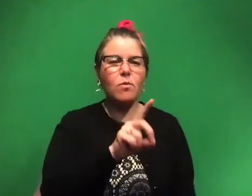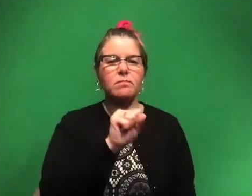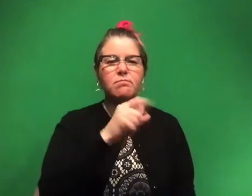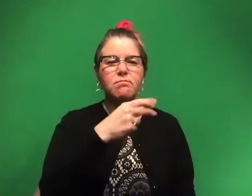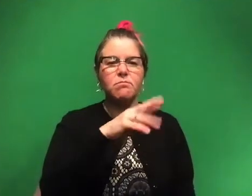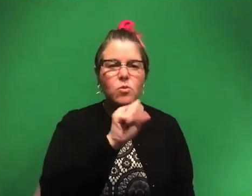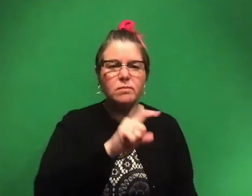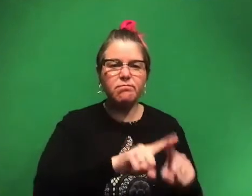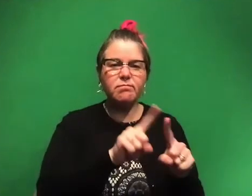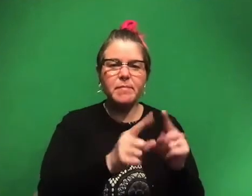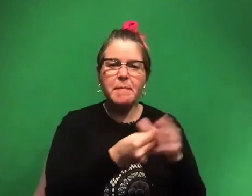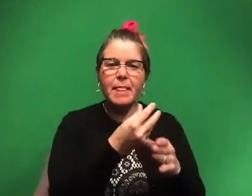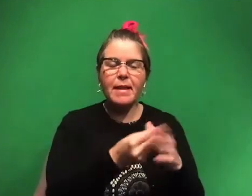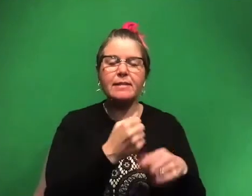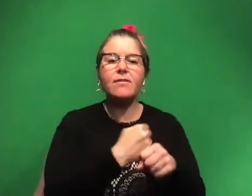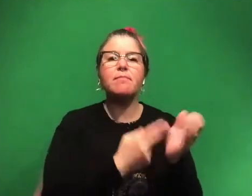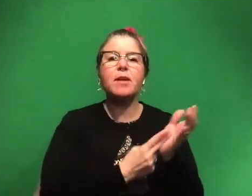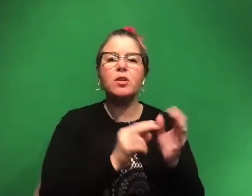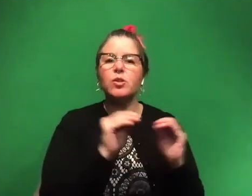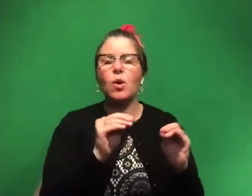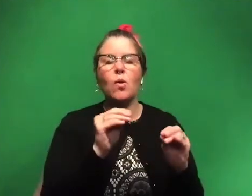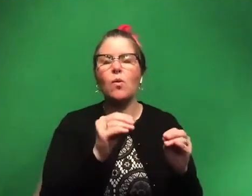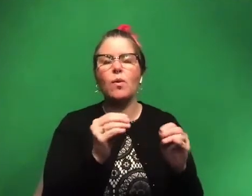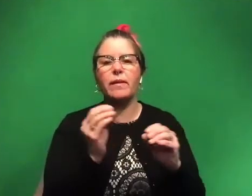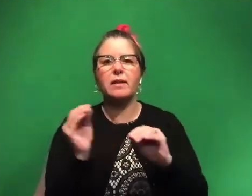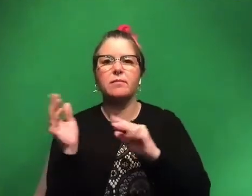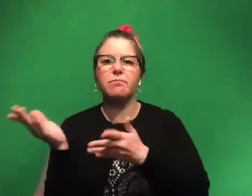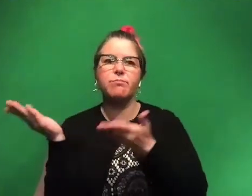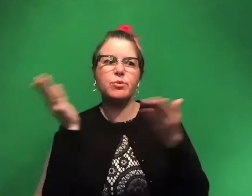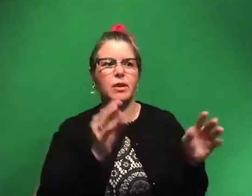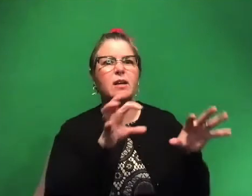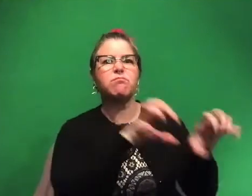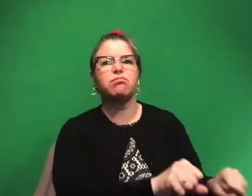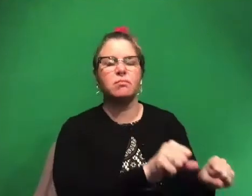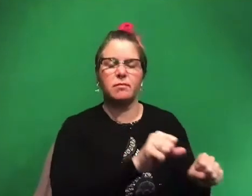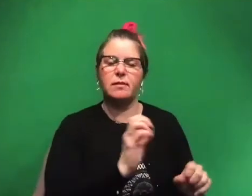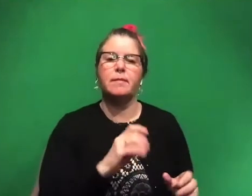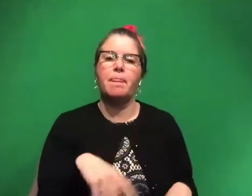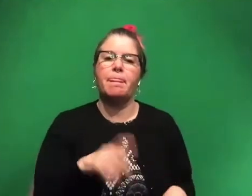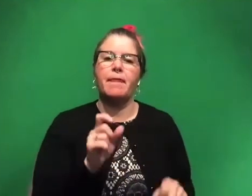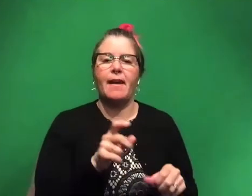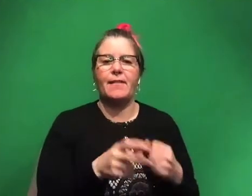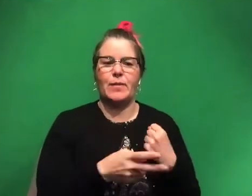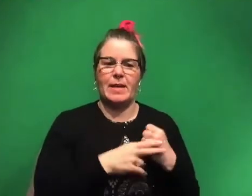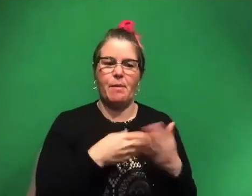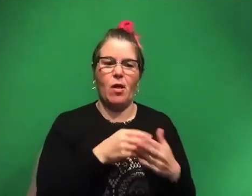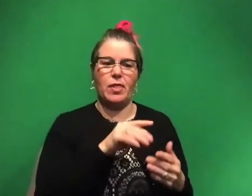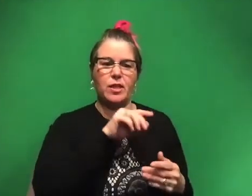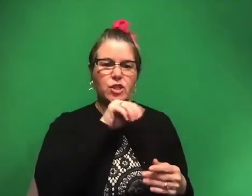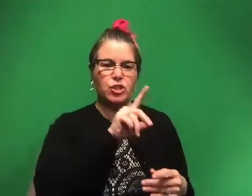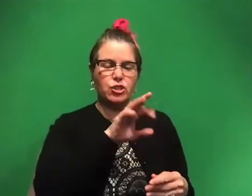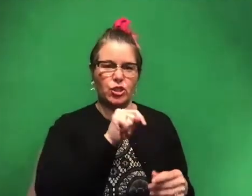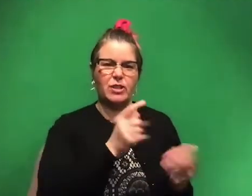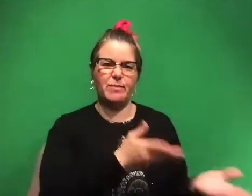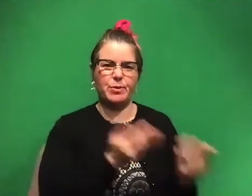different plants that you have to make sure there's no invasive species that come from that. So we actually had to keep all that dirt and then have it go and be